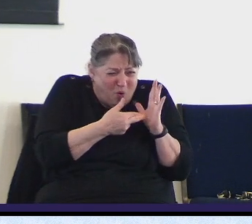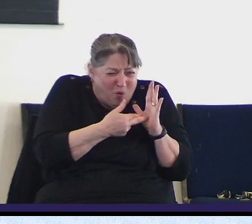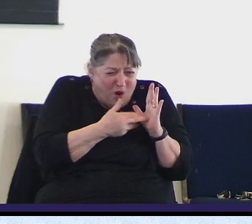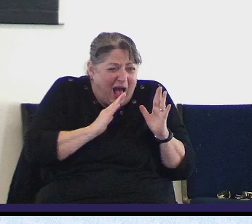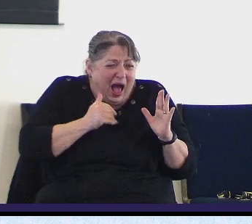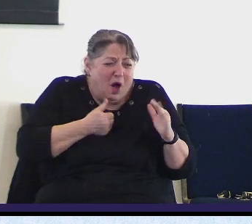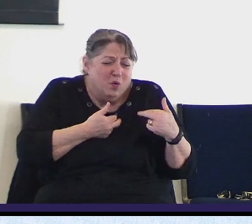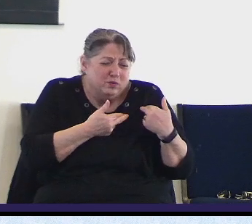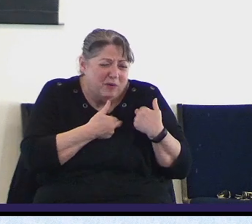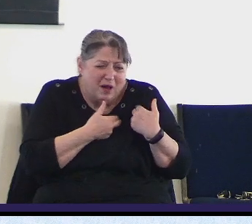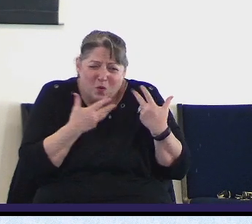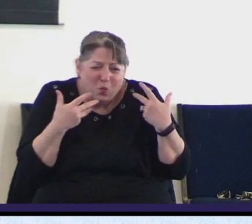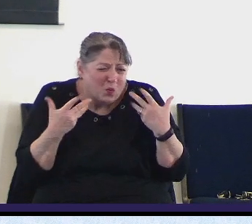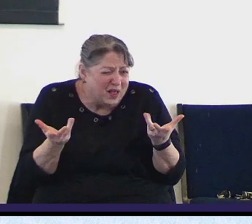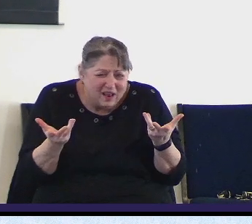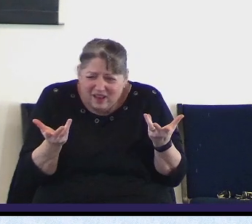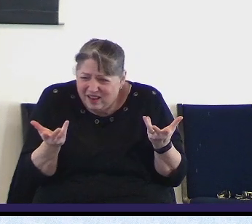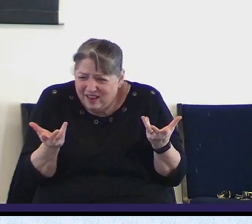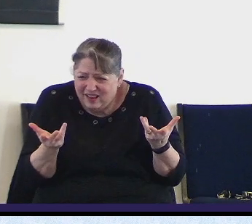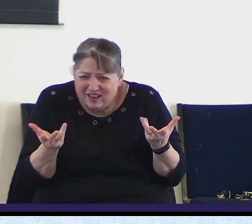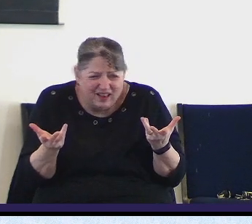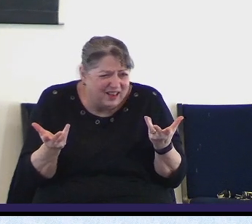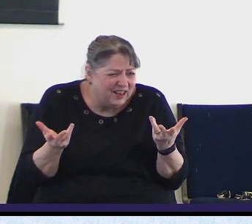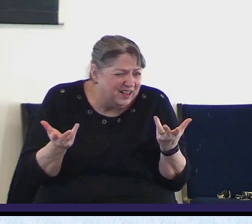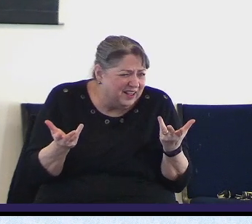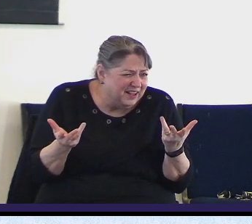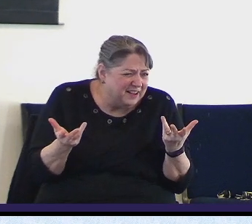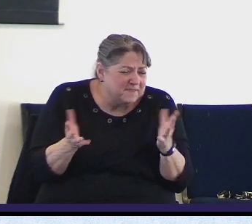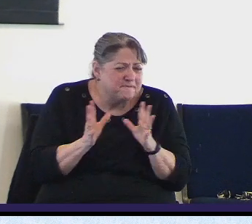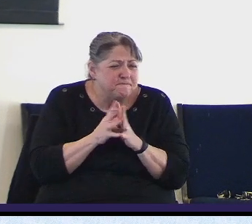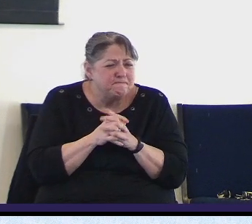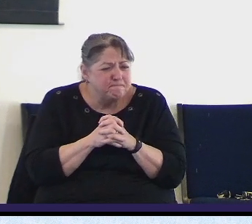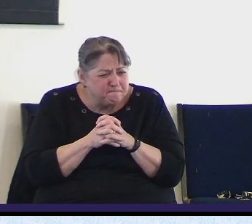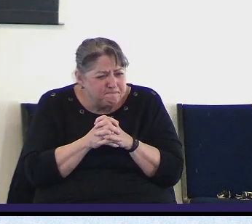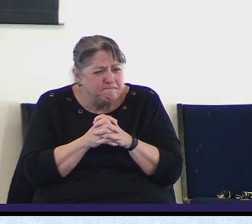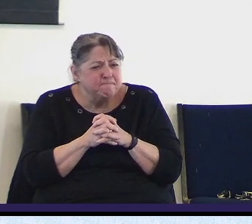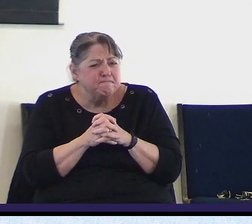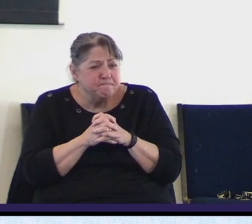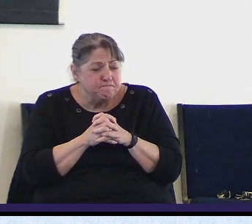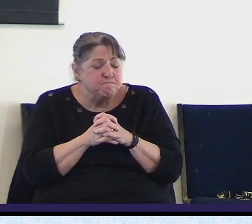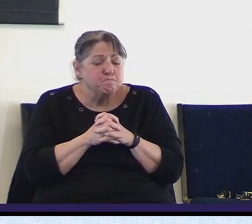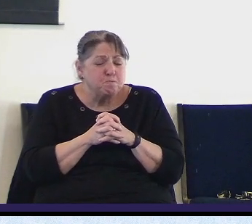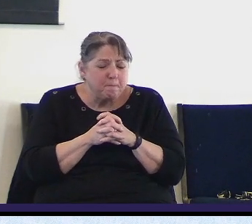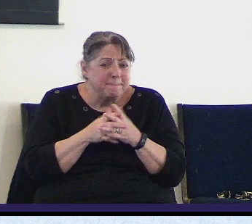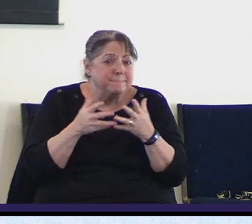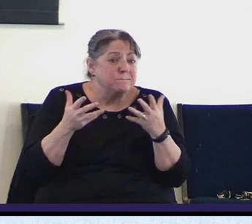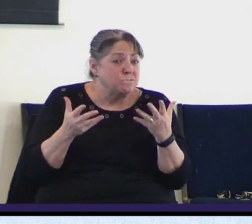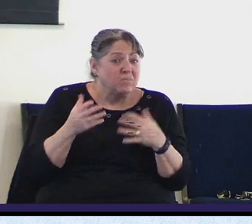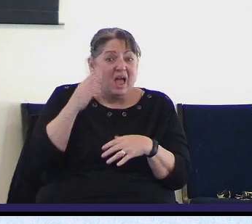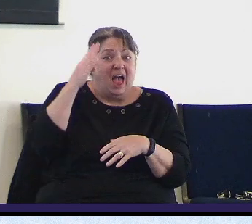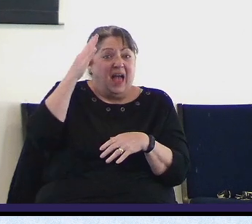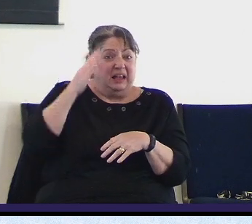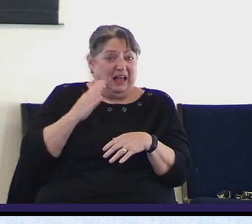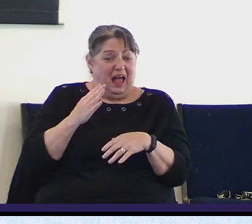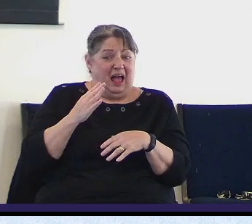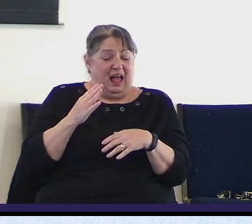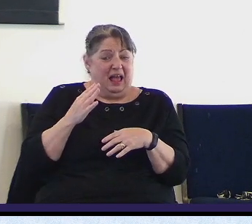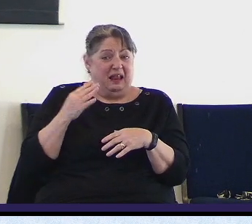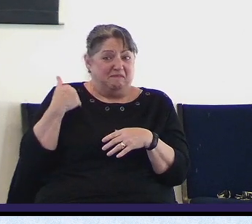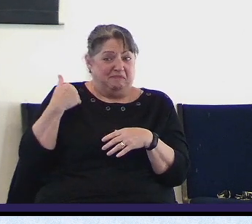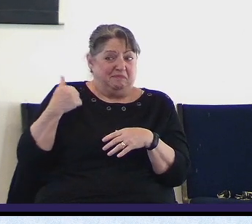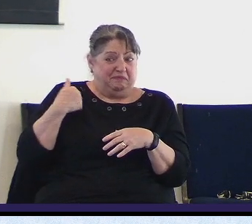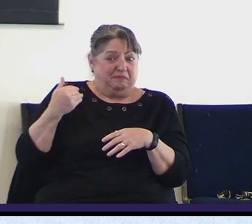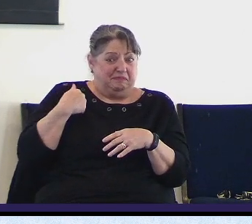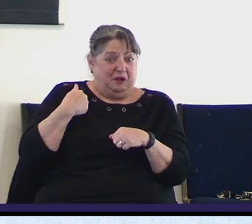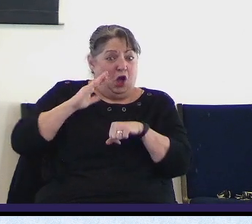There is. Now some might have different callings and perspectives within it. Some might be called